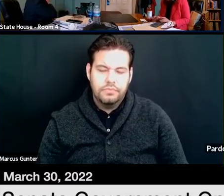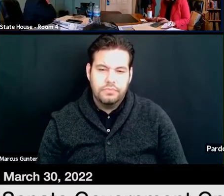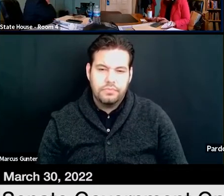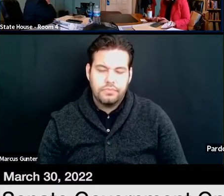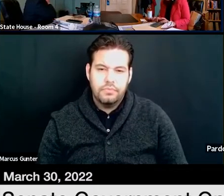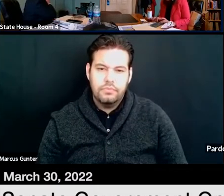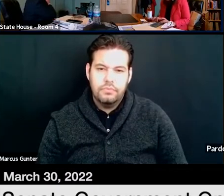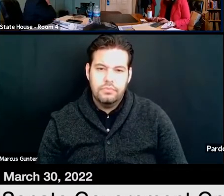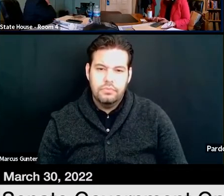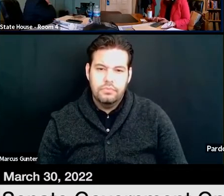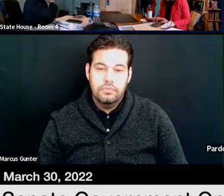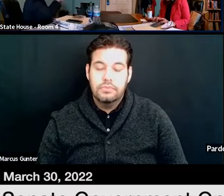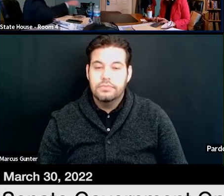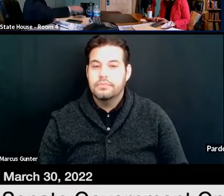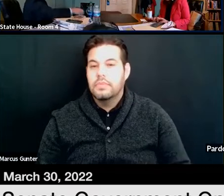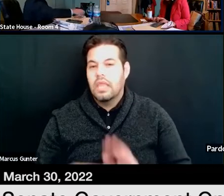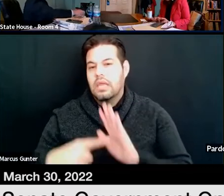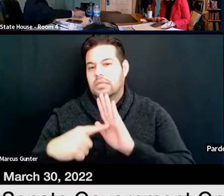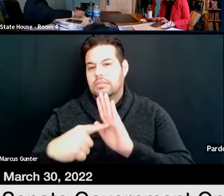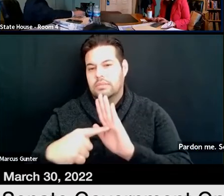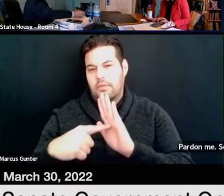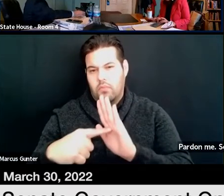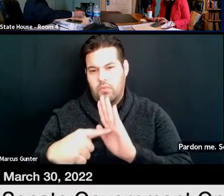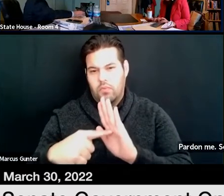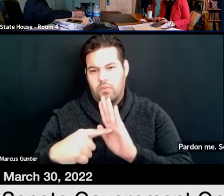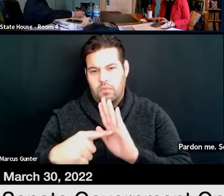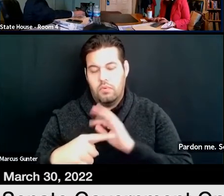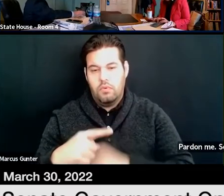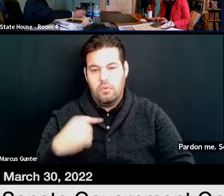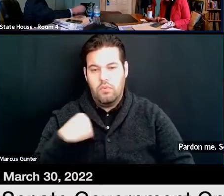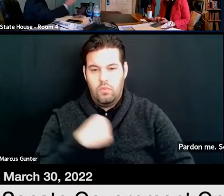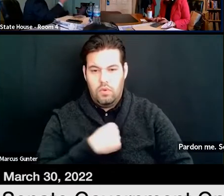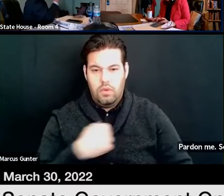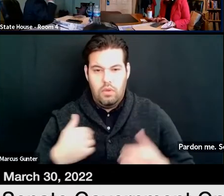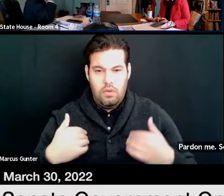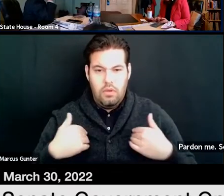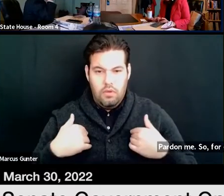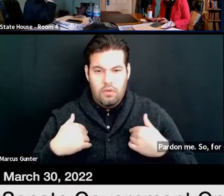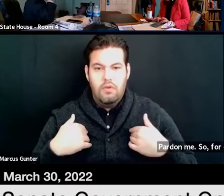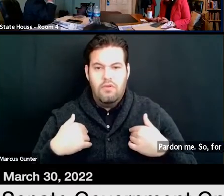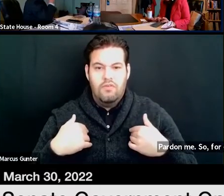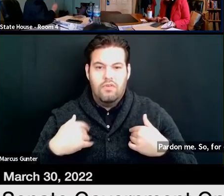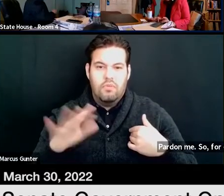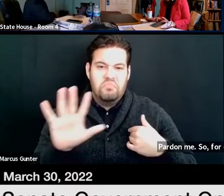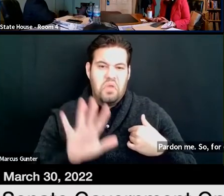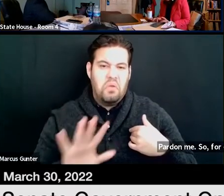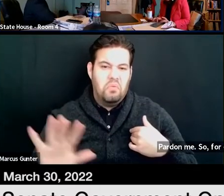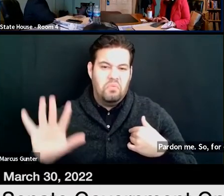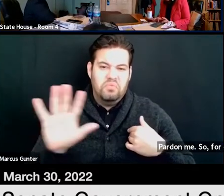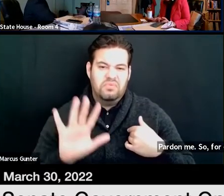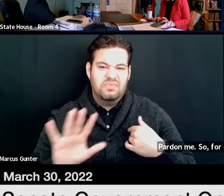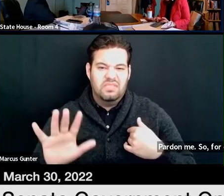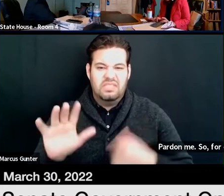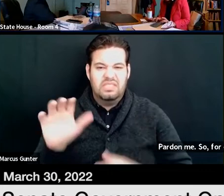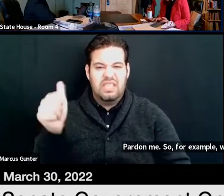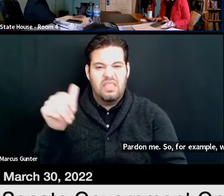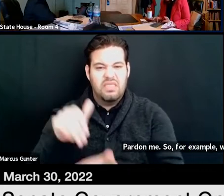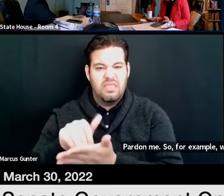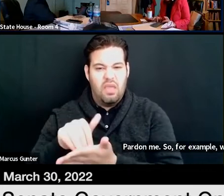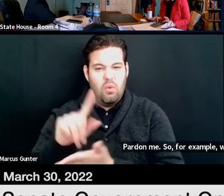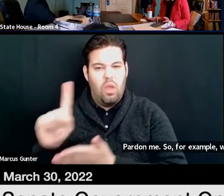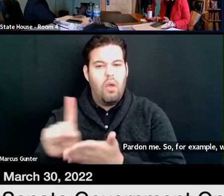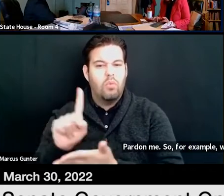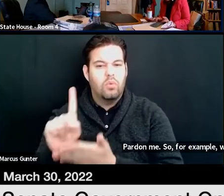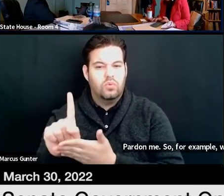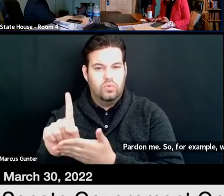So for example, we have in the neighborhood of 10,000 hours